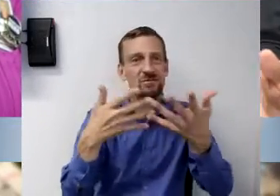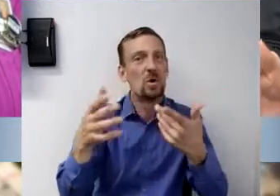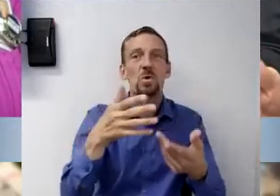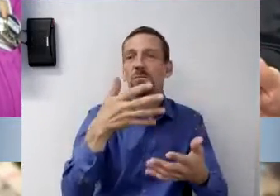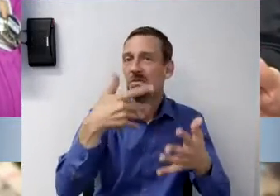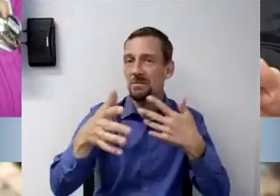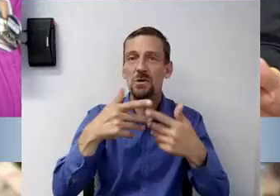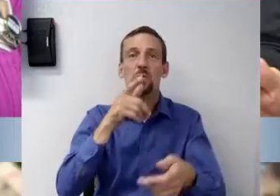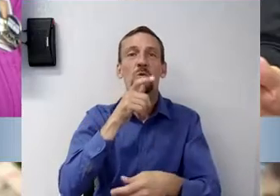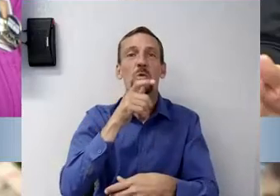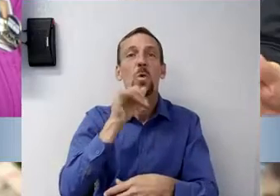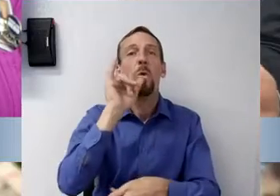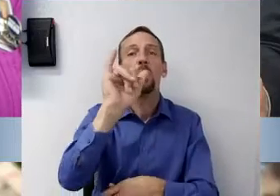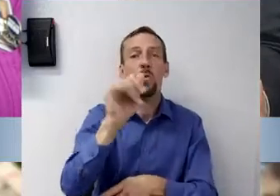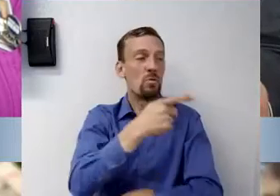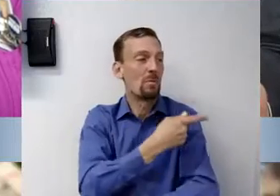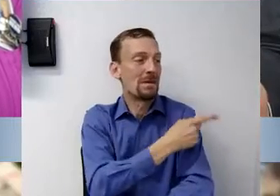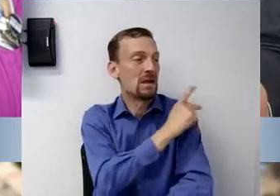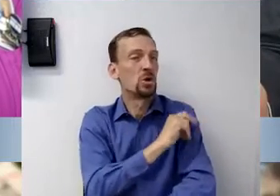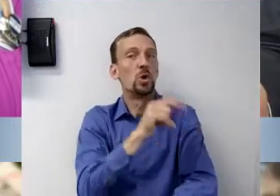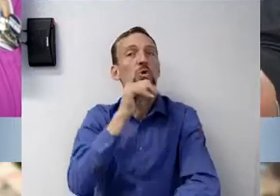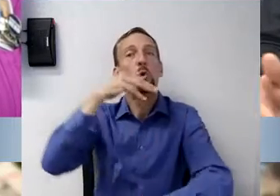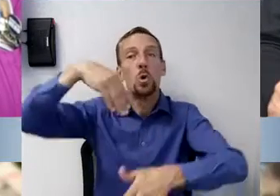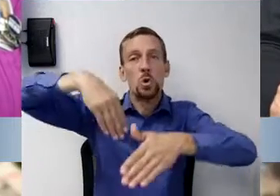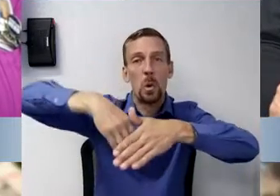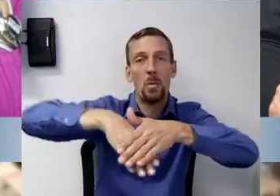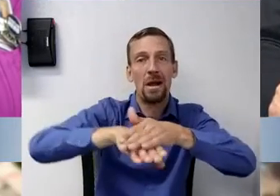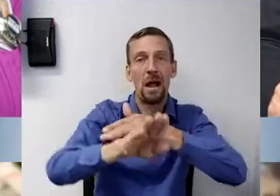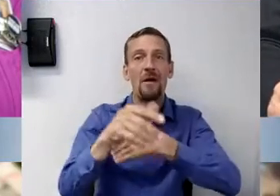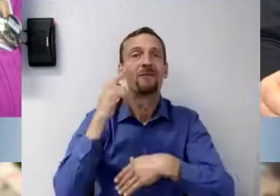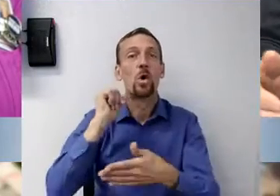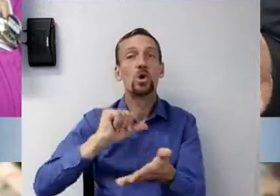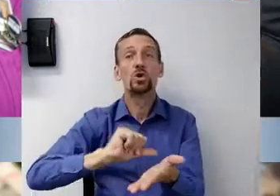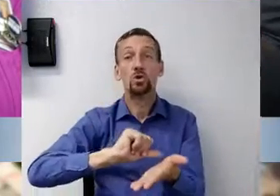those patients that are coming in for an elective surgery,